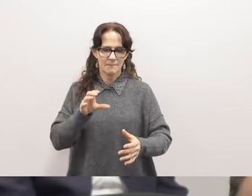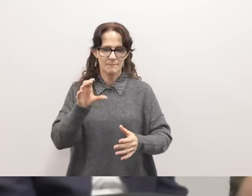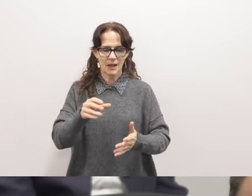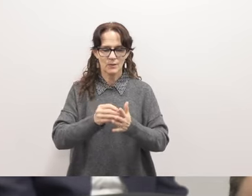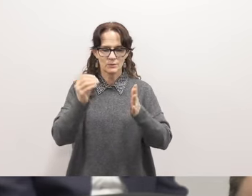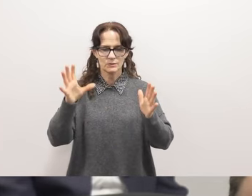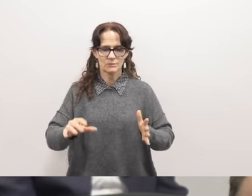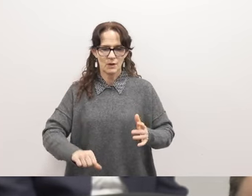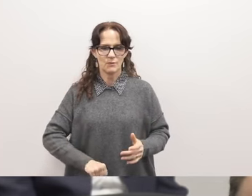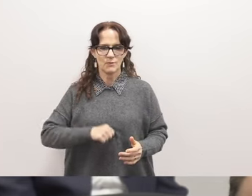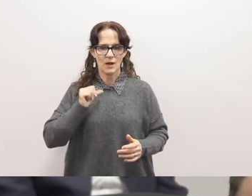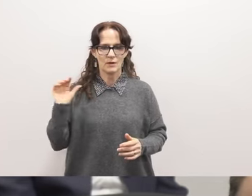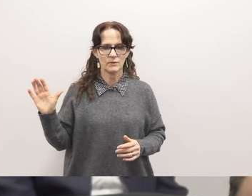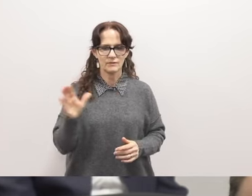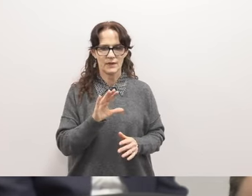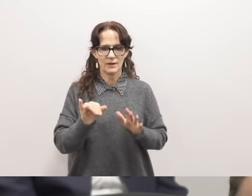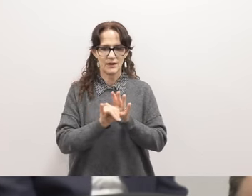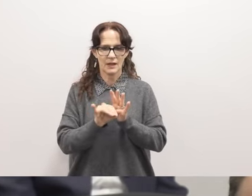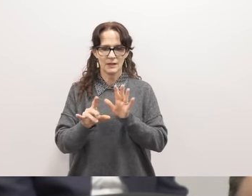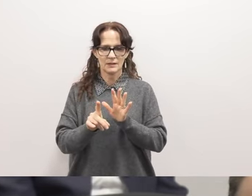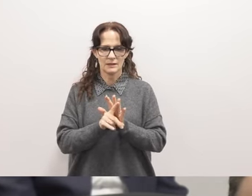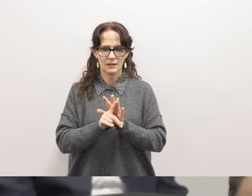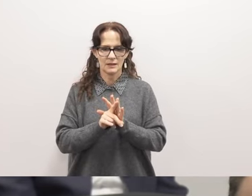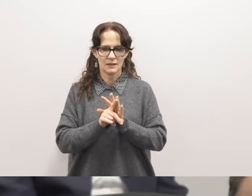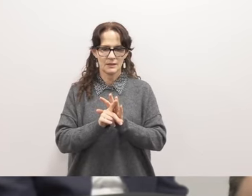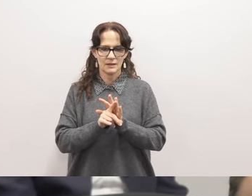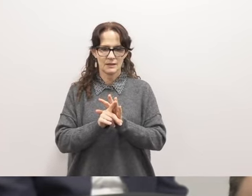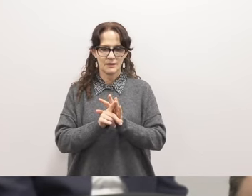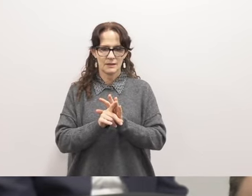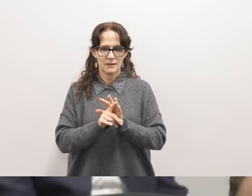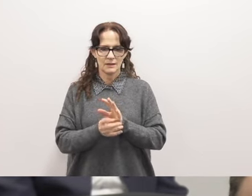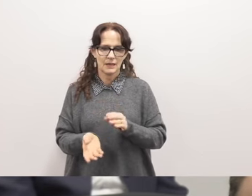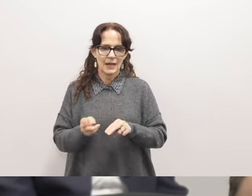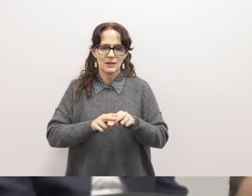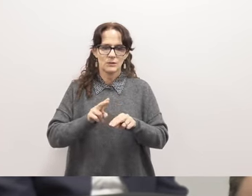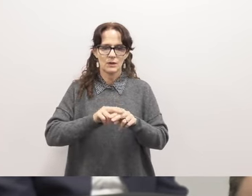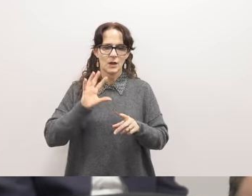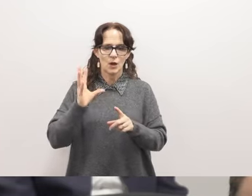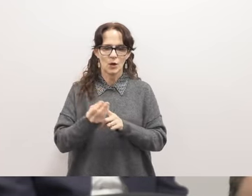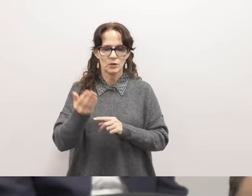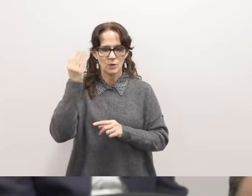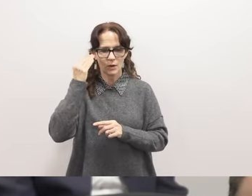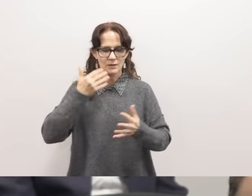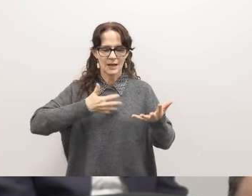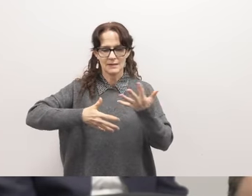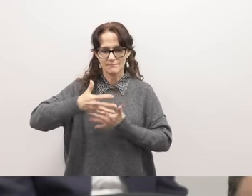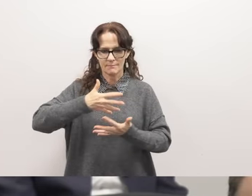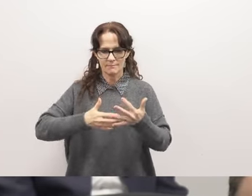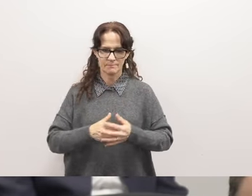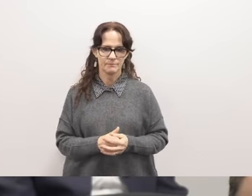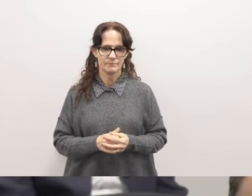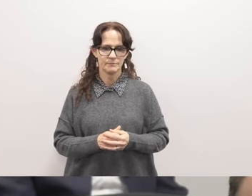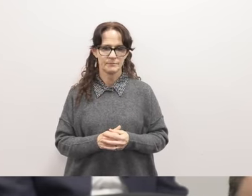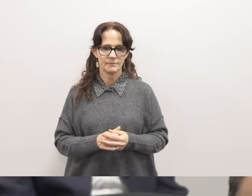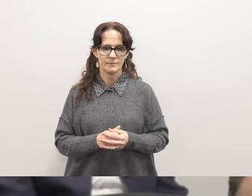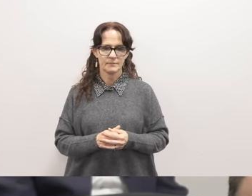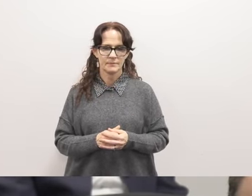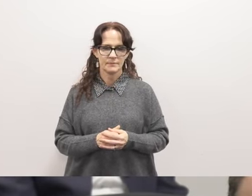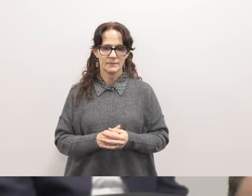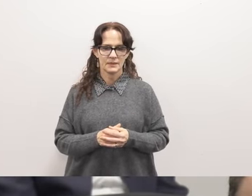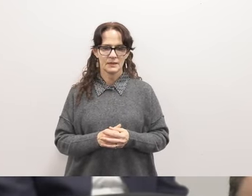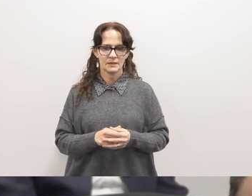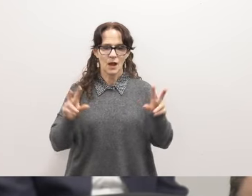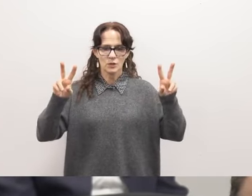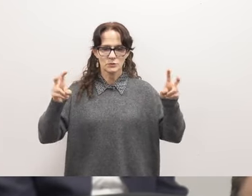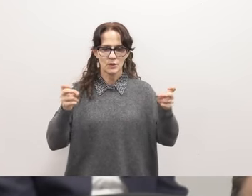to be proud of their identity while increasing the level of cultural awareness and engagement following our slogan